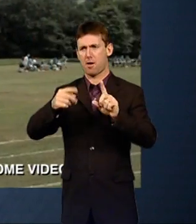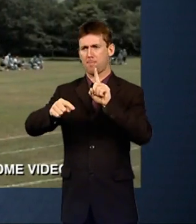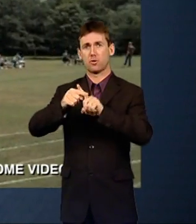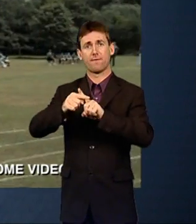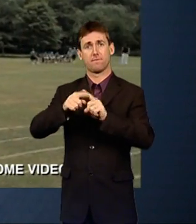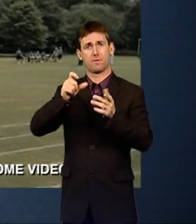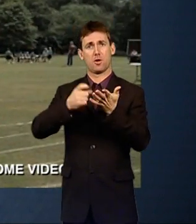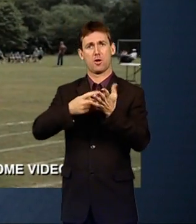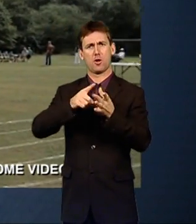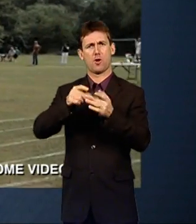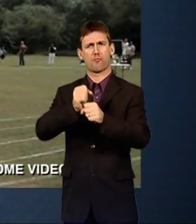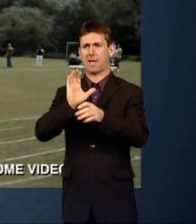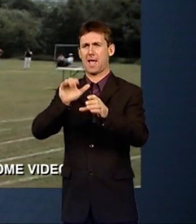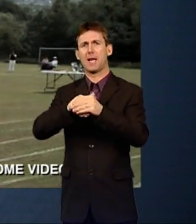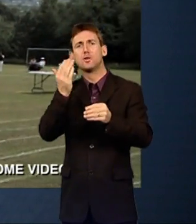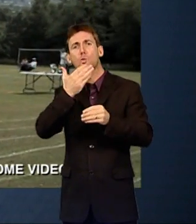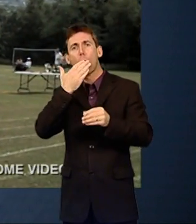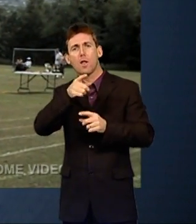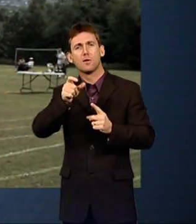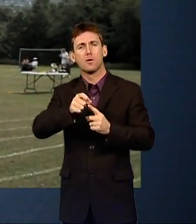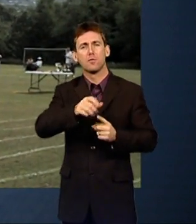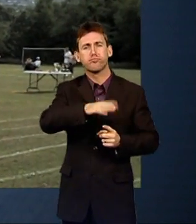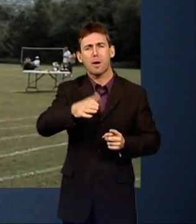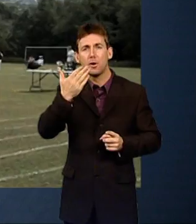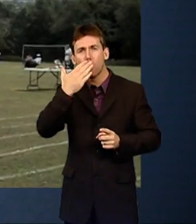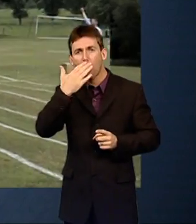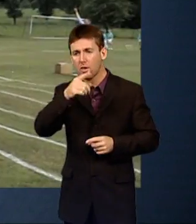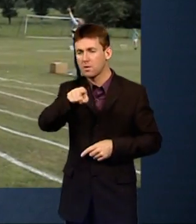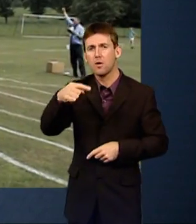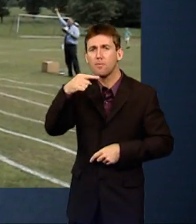place at a primary school for boys with emotional and behavioural problems.